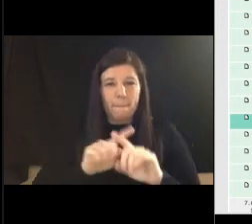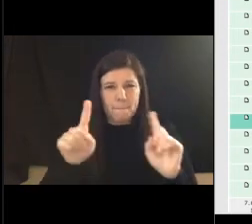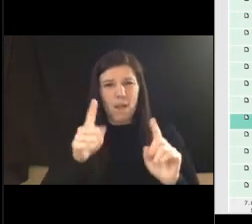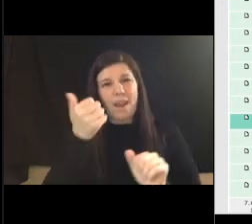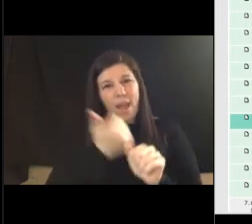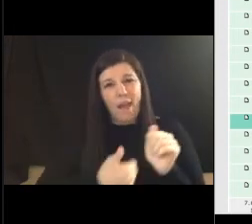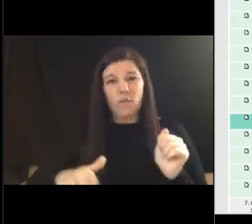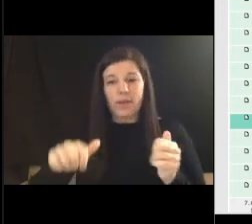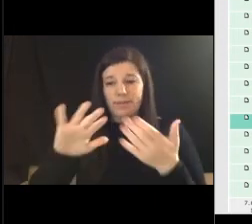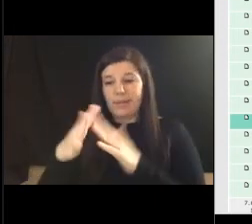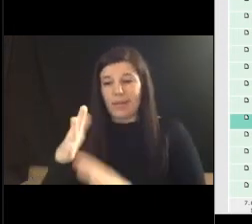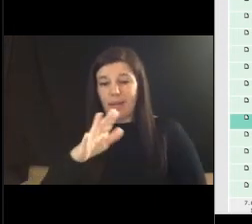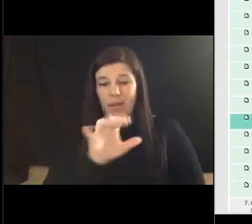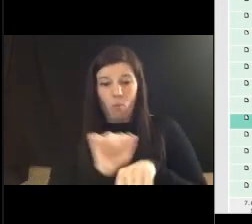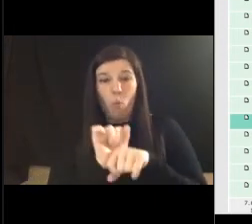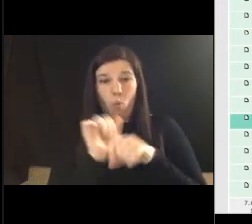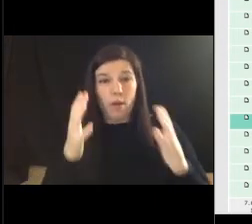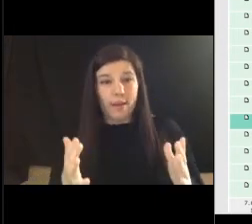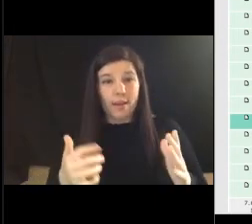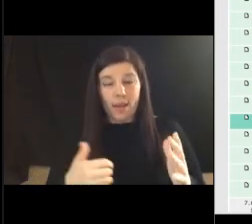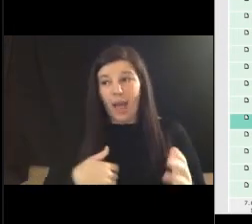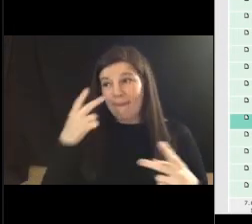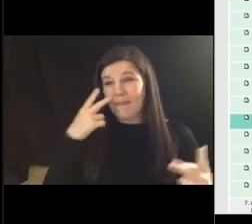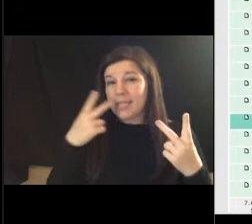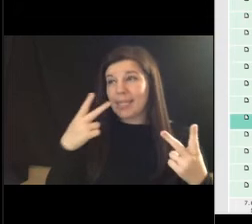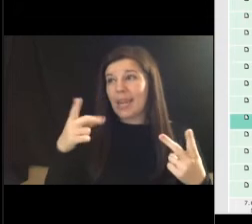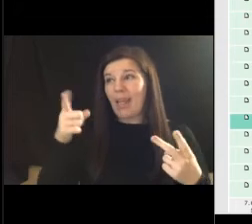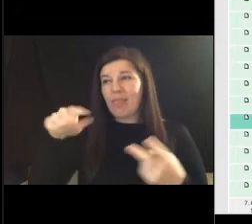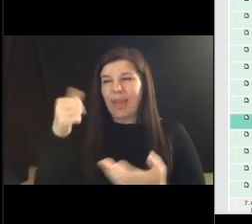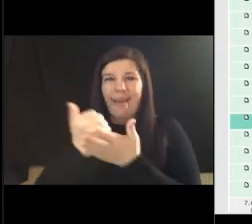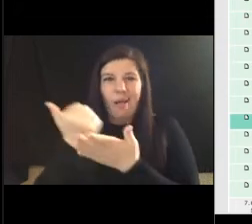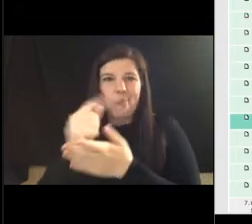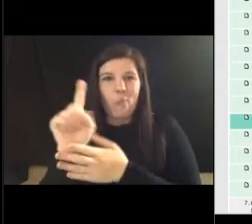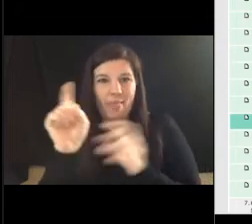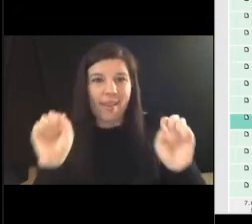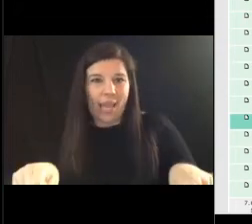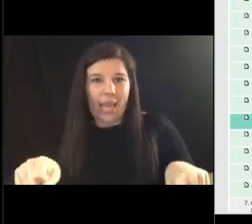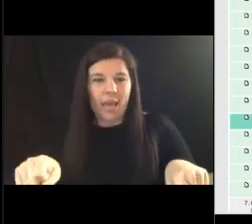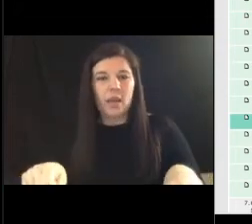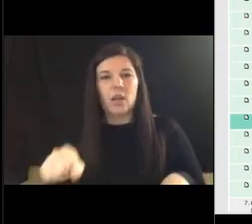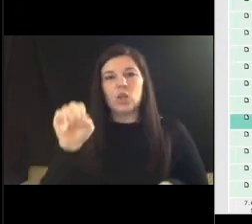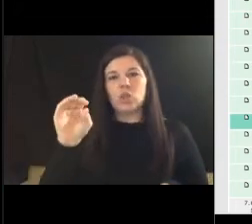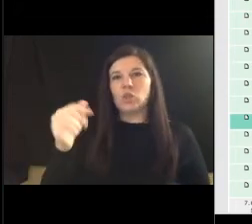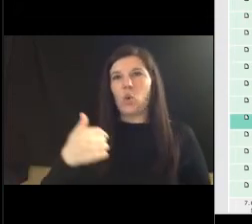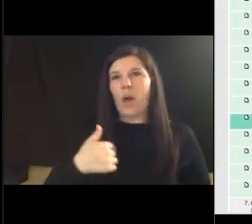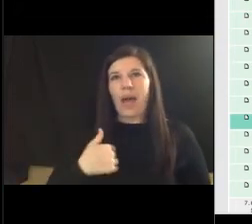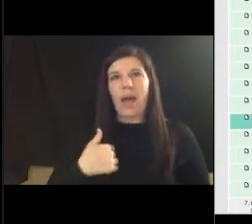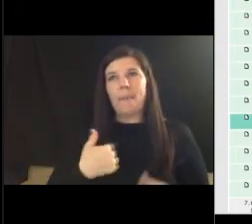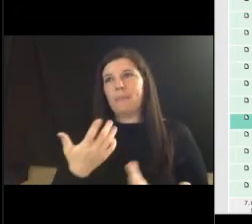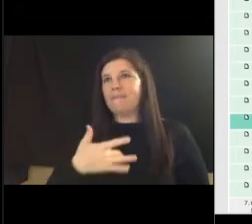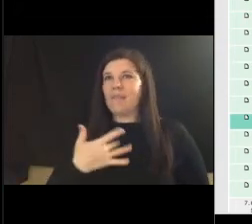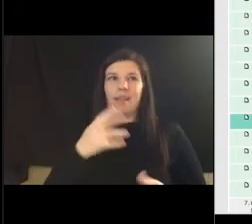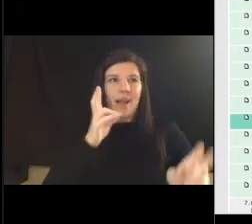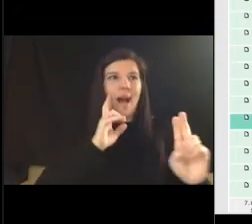been here that every city employee contributes where they can so i couldn't be more honored to to lead a bunch of folks that